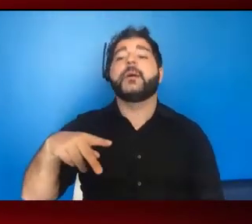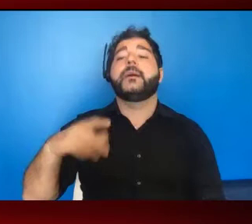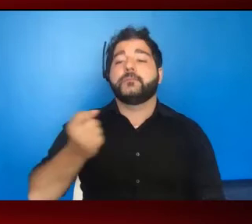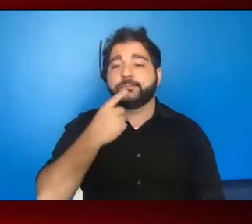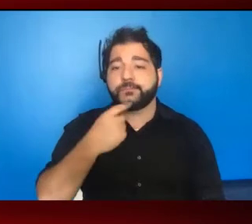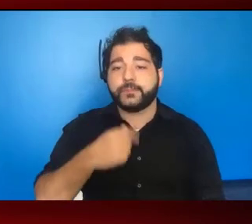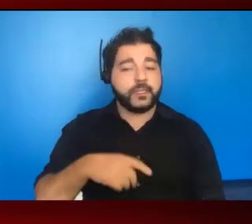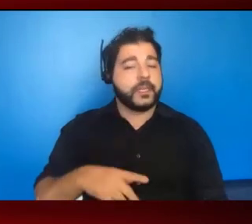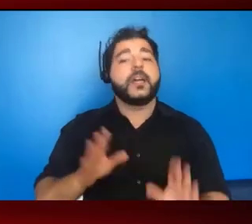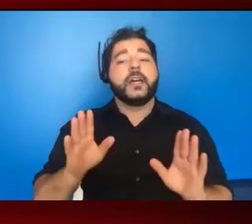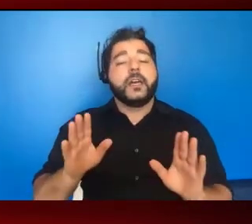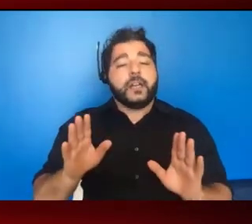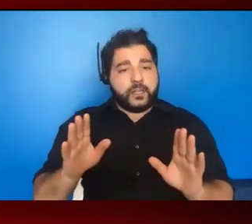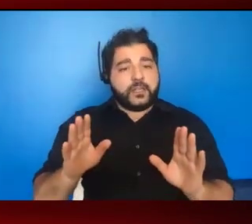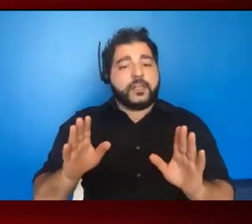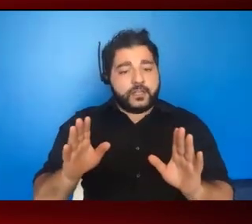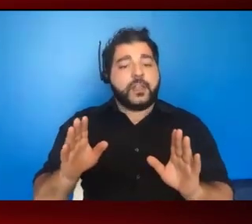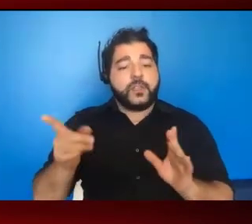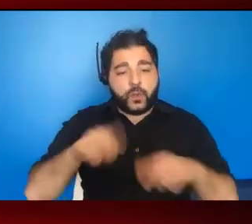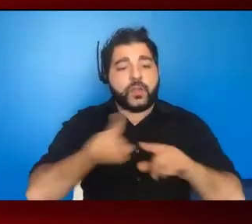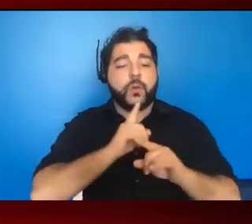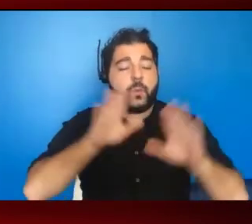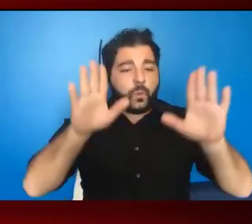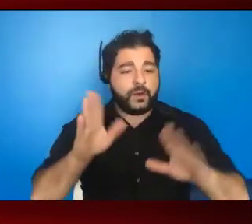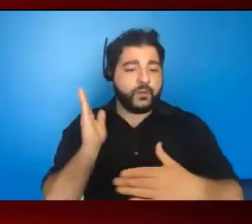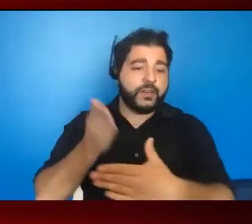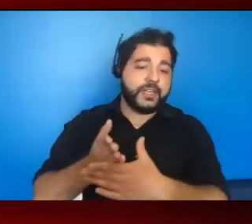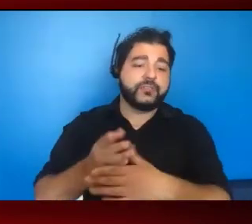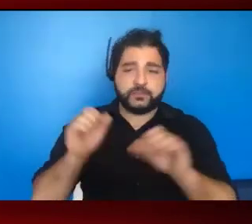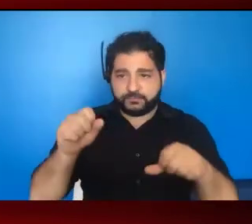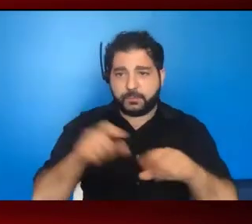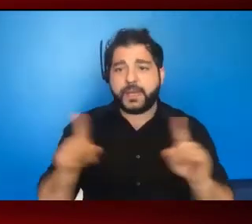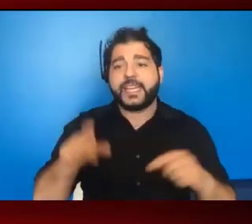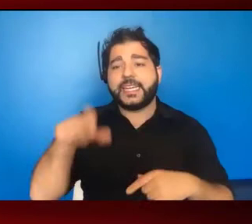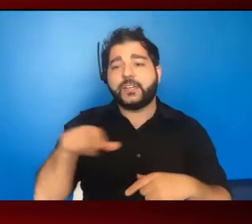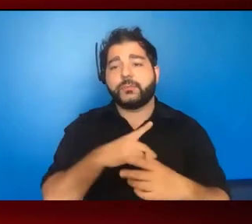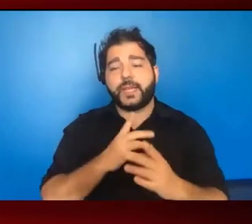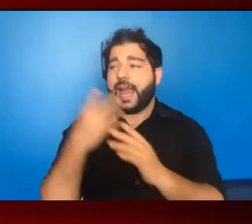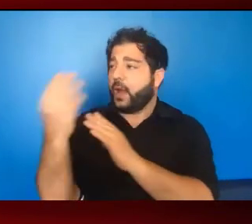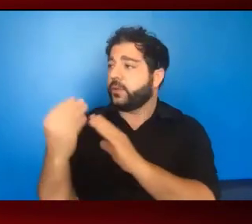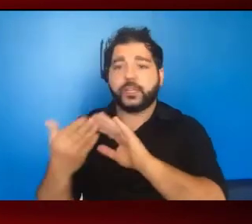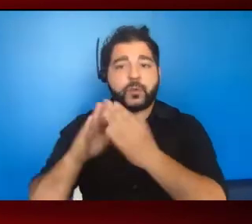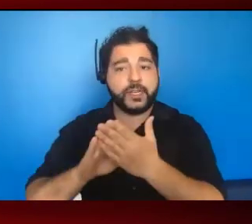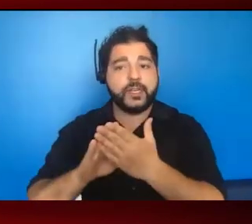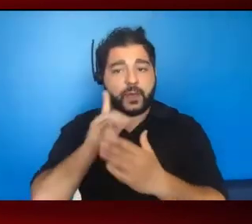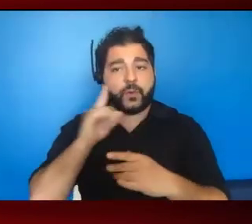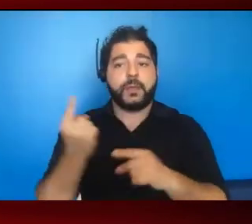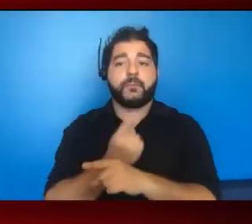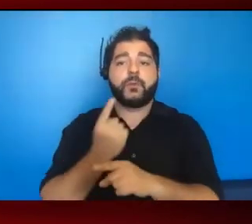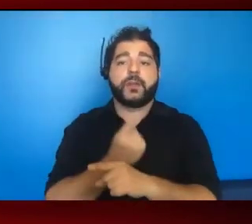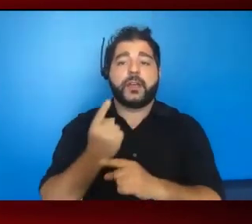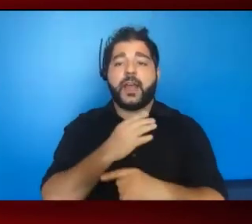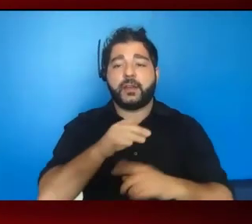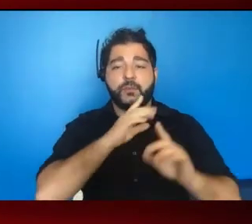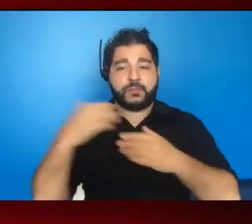an overstatement to say that those are miraculous interventions. It's just that they need to go in the community in a way that is appropriate and